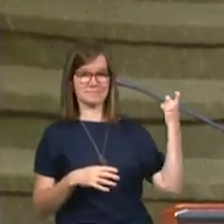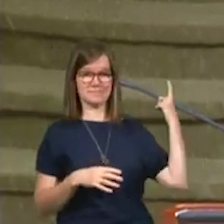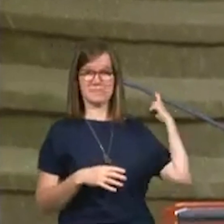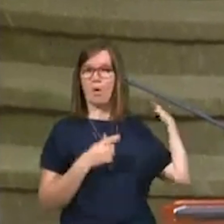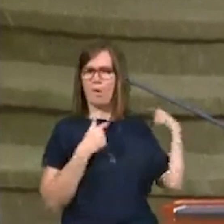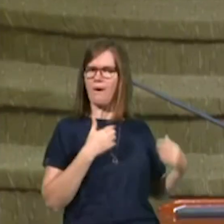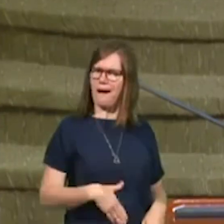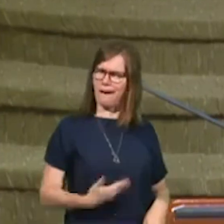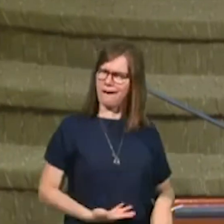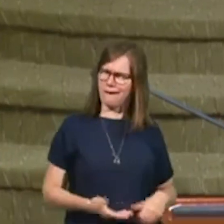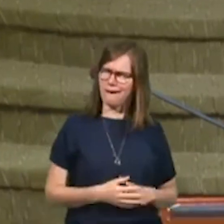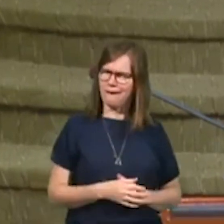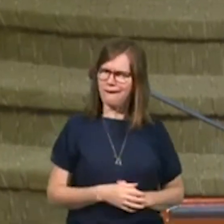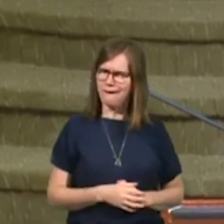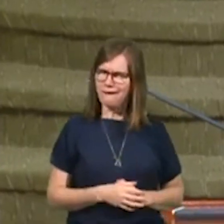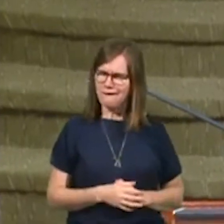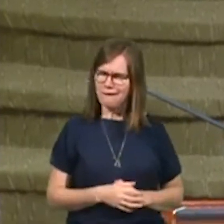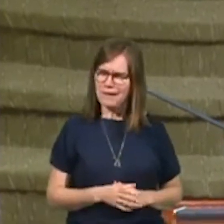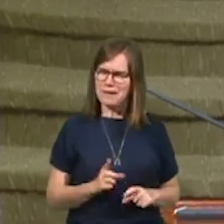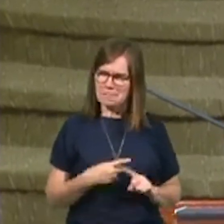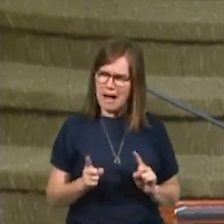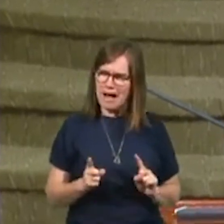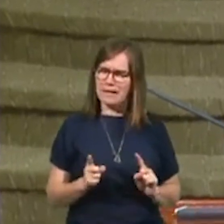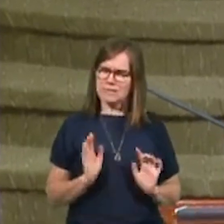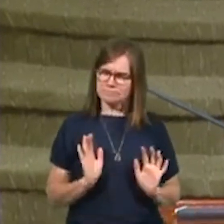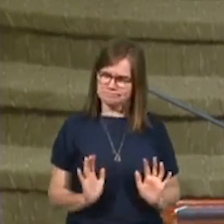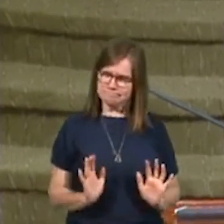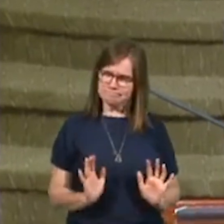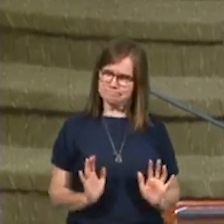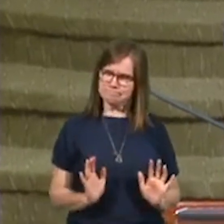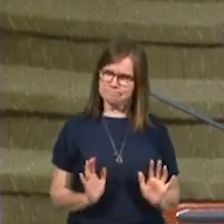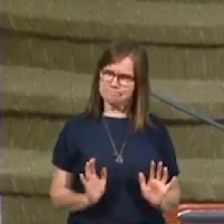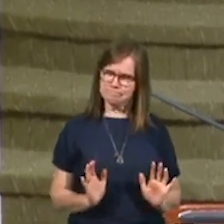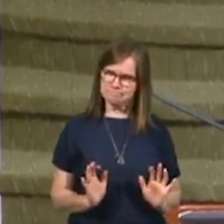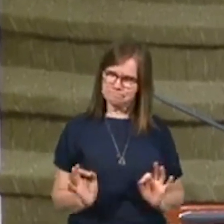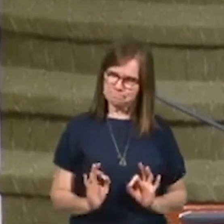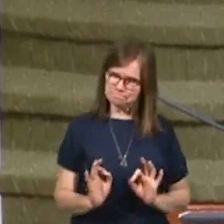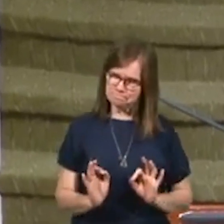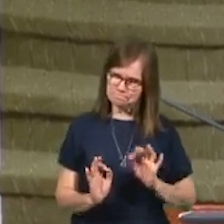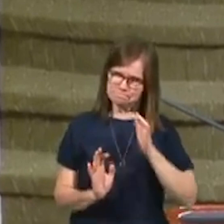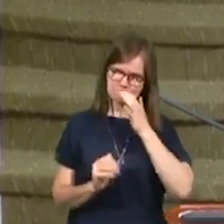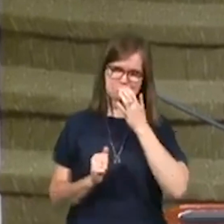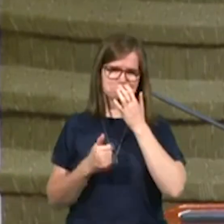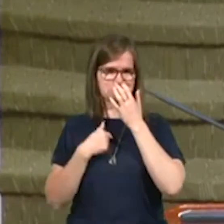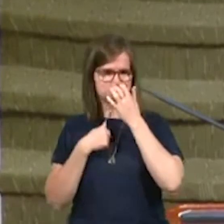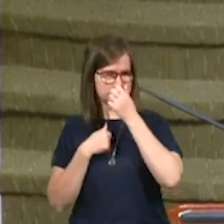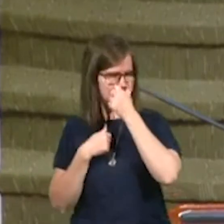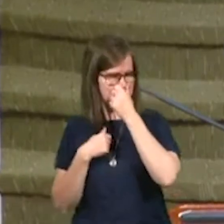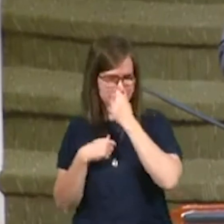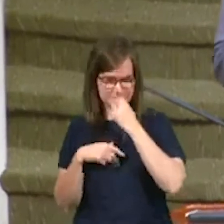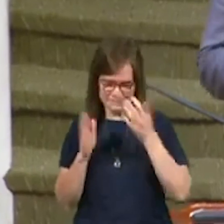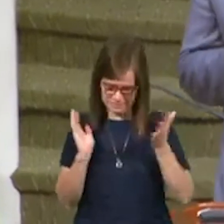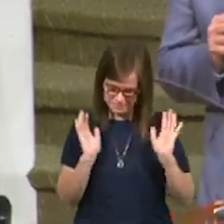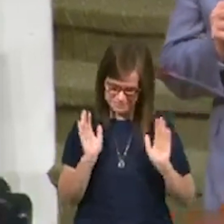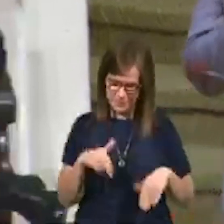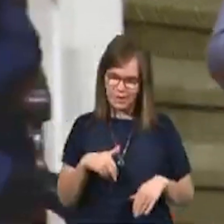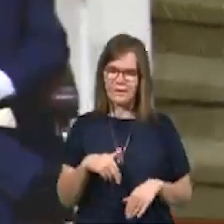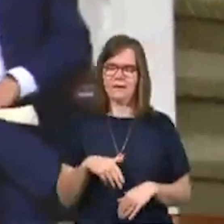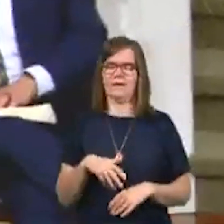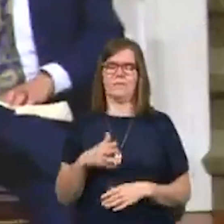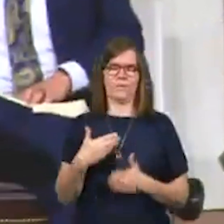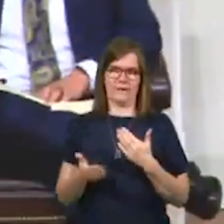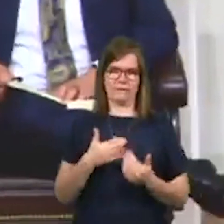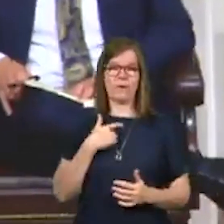was a little upset at that, but you let it pass. It's a minor infraction. You know, I'm not, I'm not, I just, I just, I just let it go.